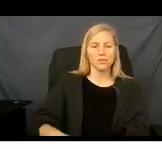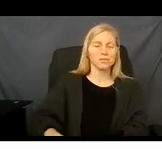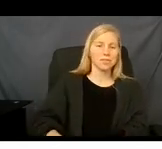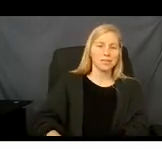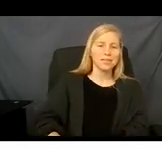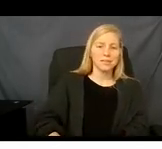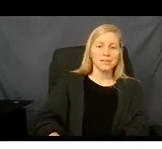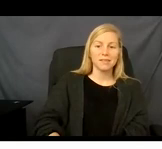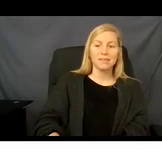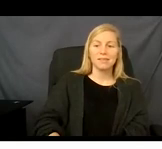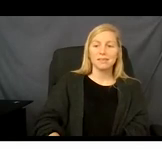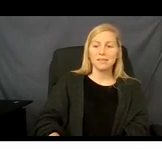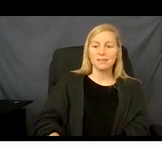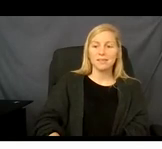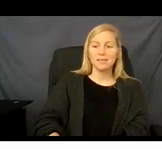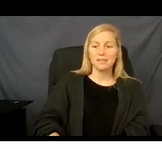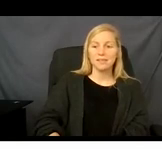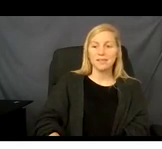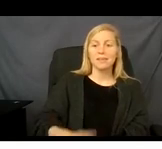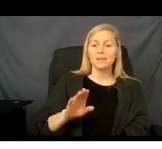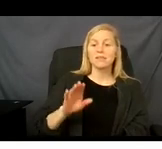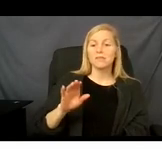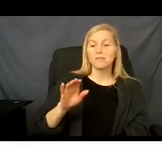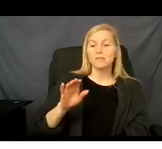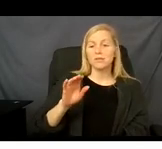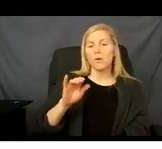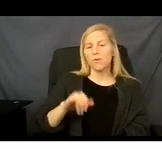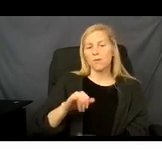And that is amongst other reasons why your coverage could be ended.